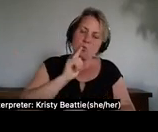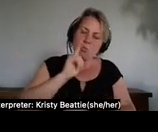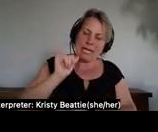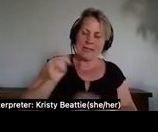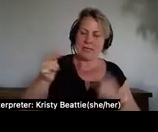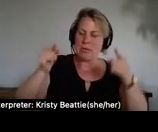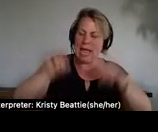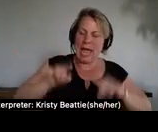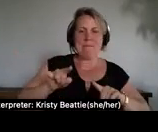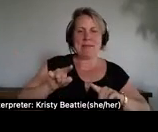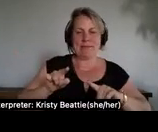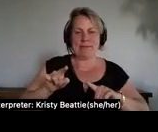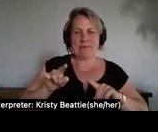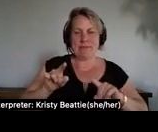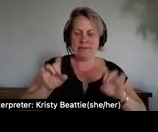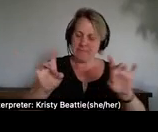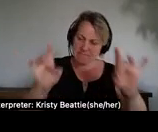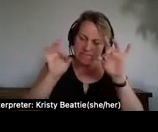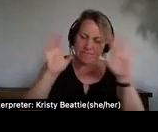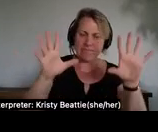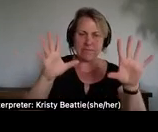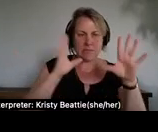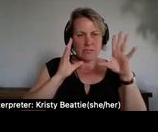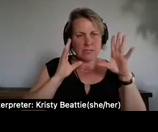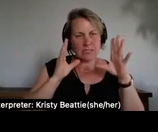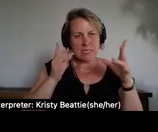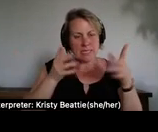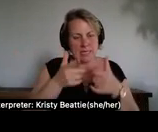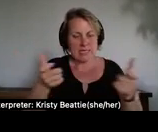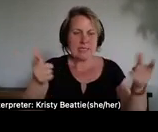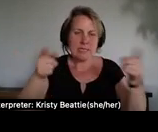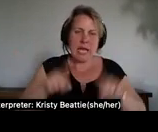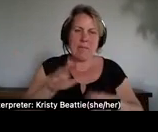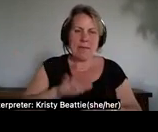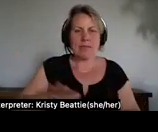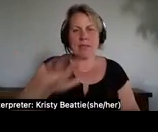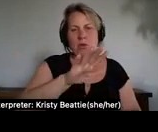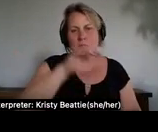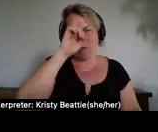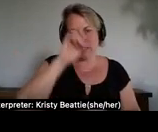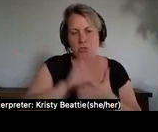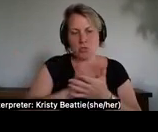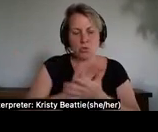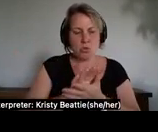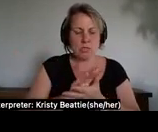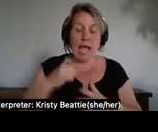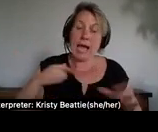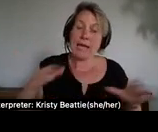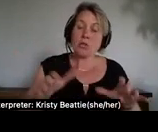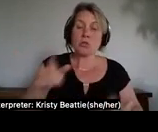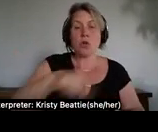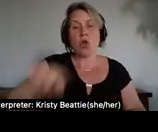you must read some of the transcripts or